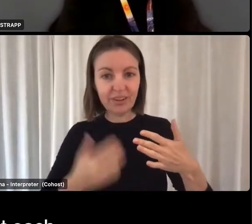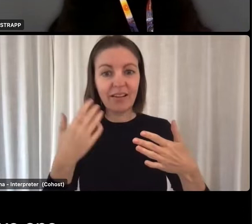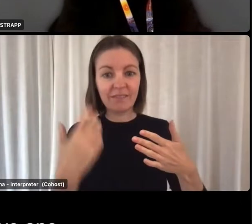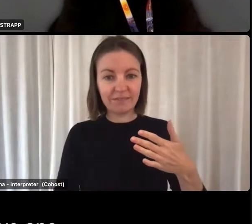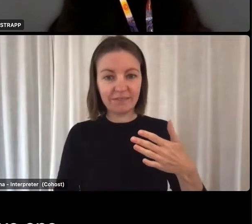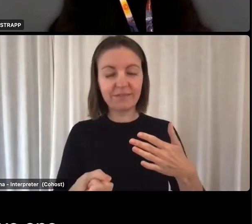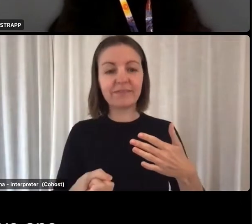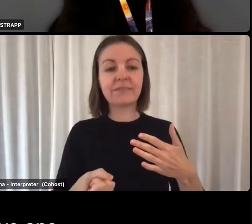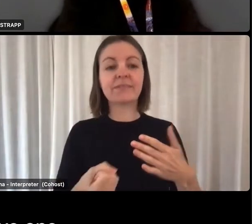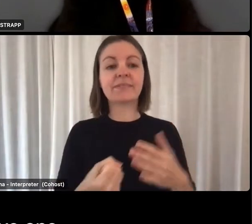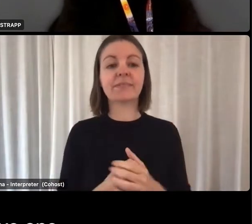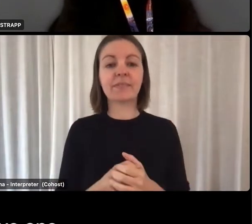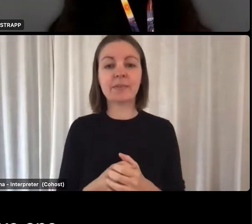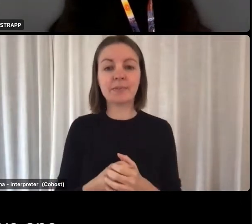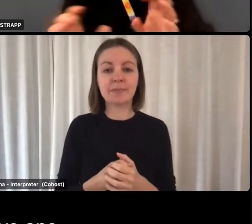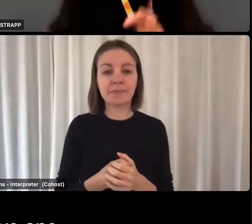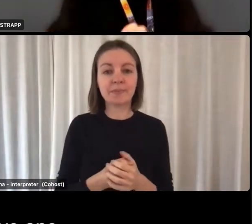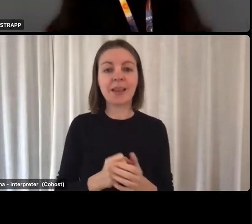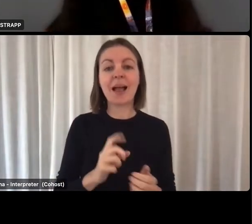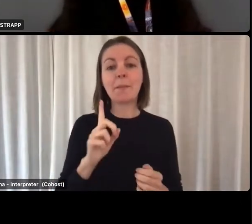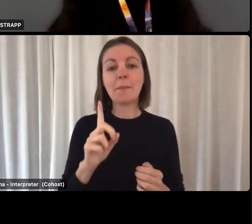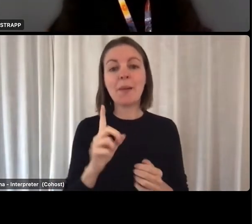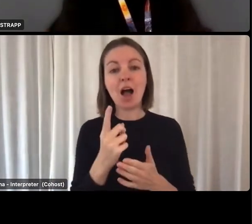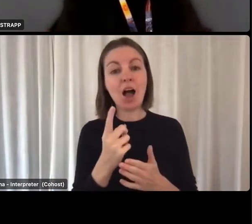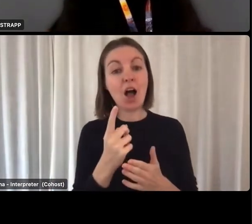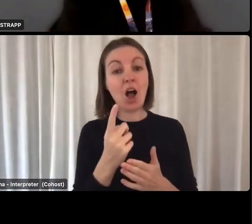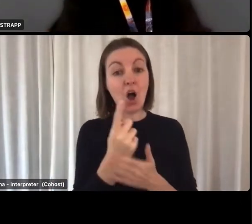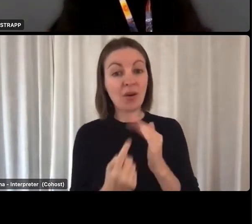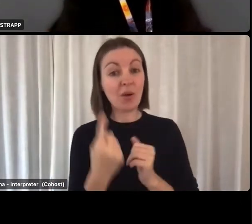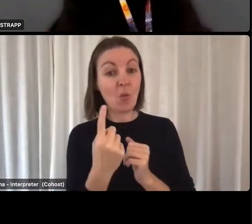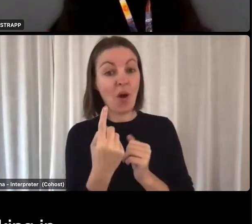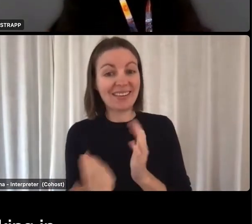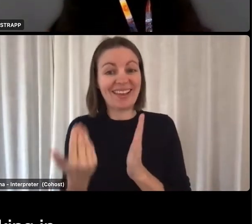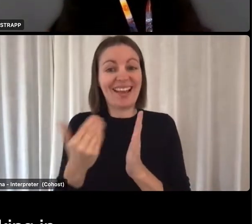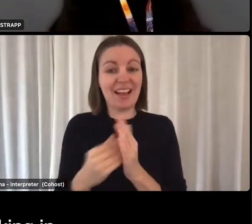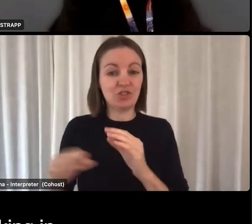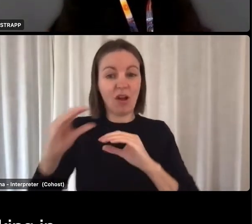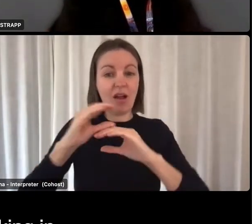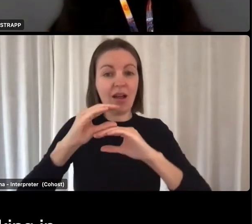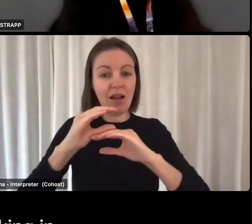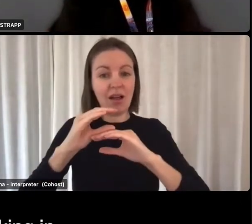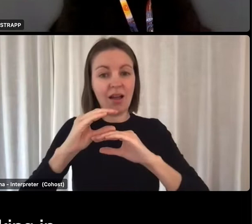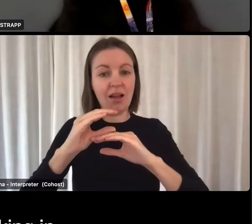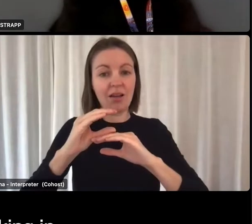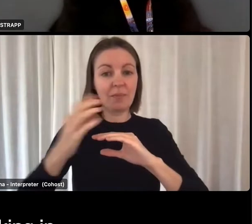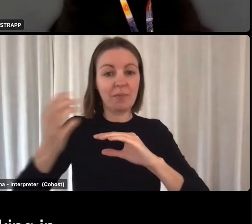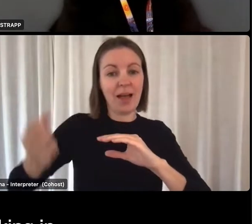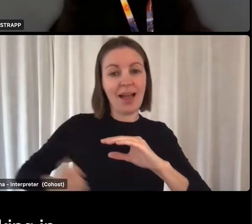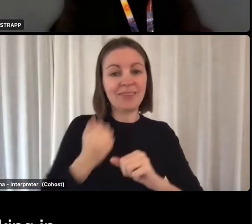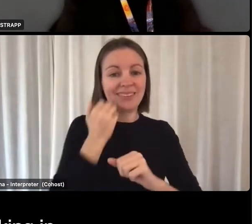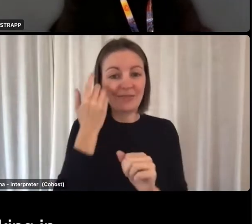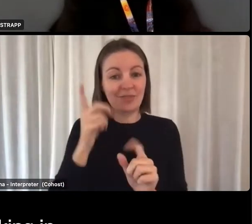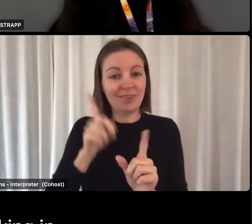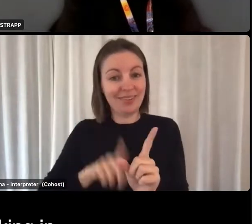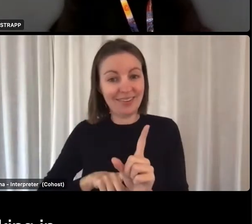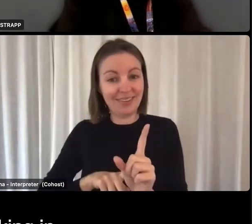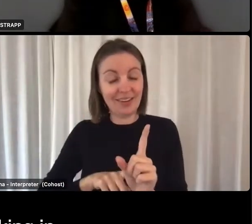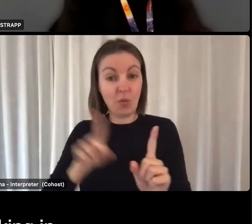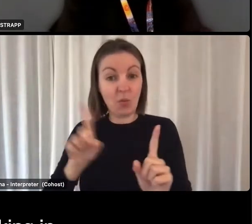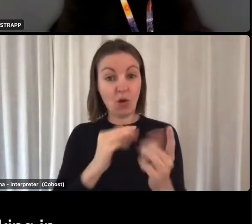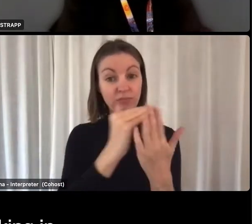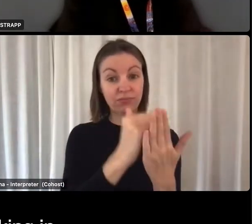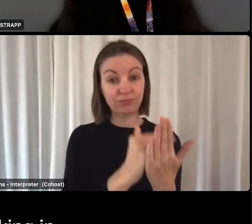each registered nurse is only eligible to receive one additional payment each year. So these additional criteria include